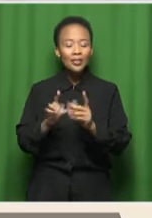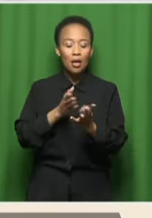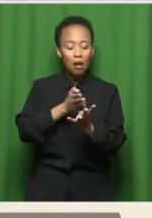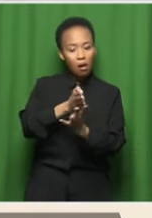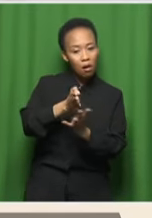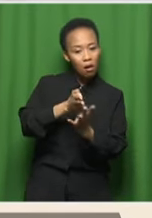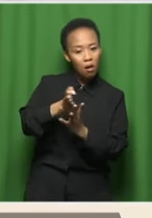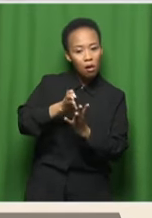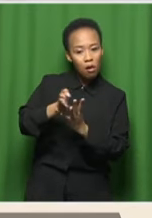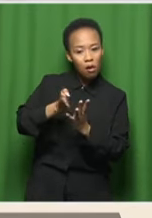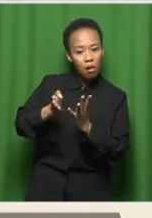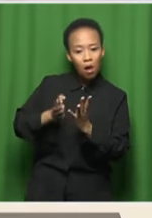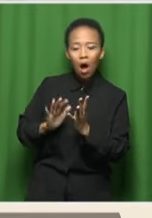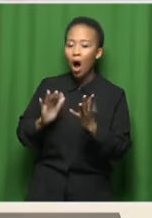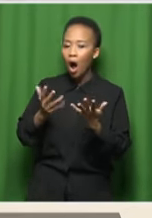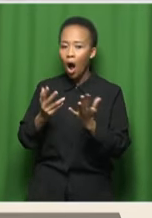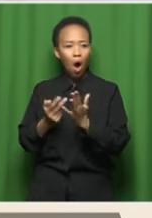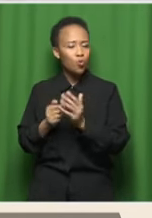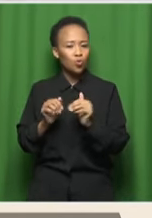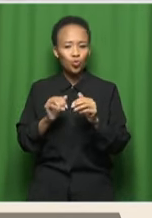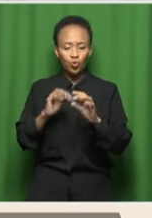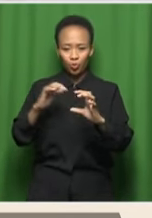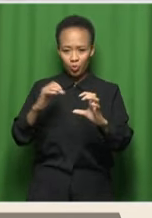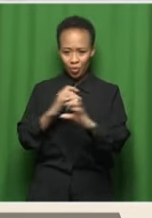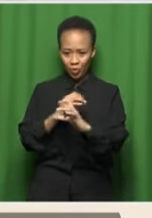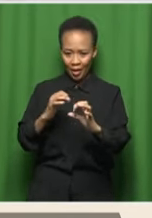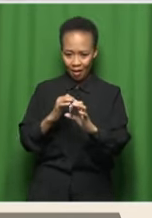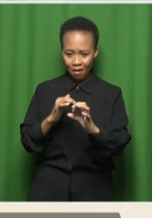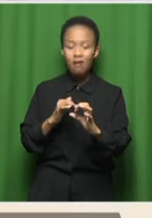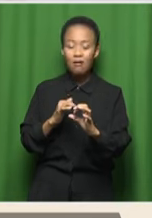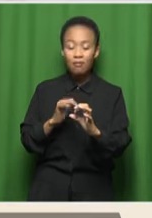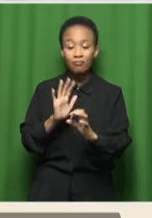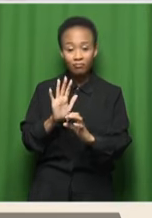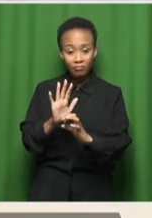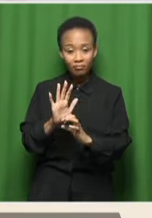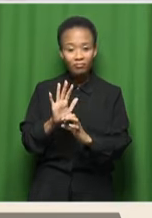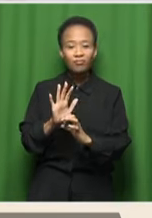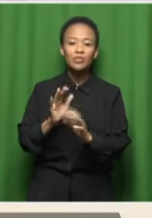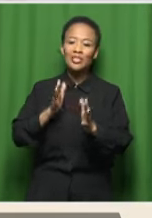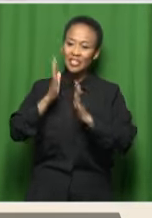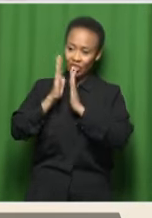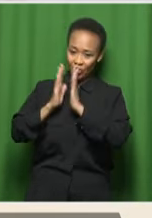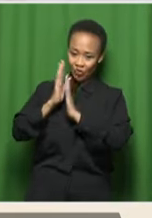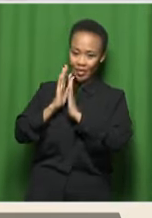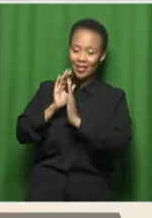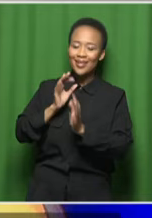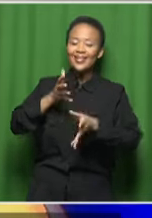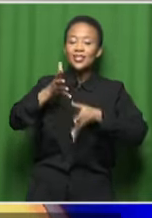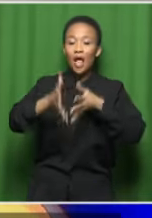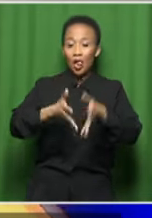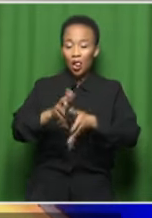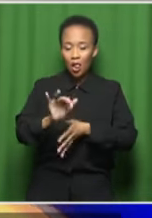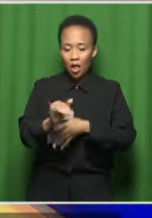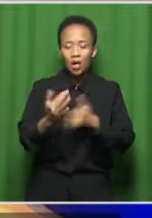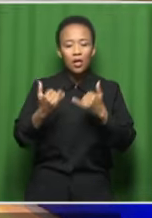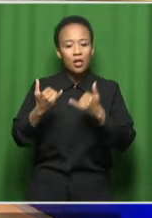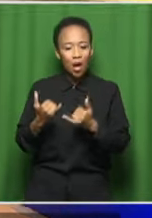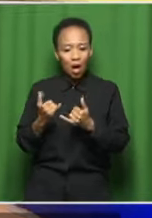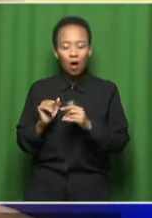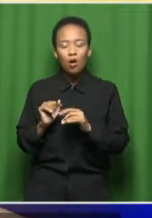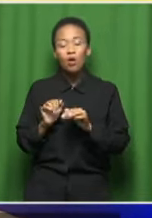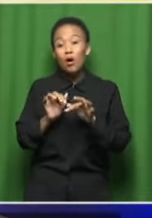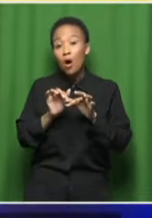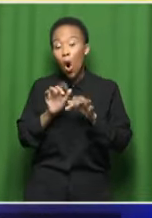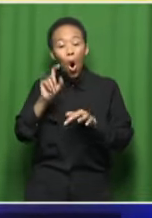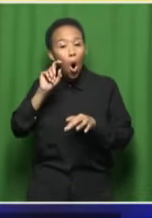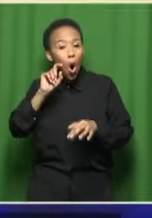entire architecture of jazz music. So how do you approach, then, the task of honoring the legacy of some of